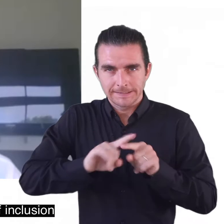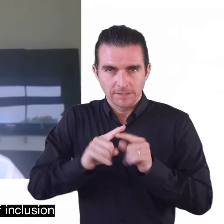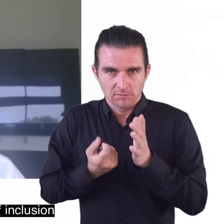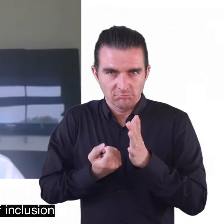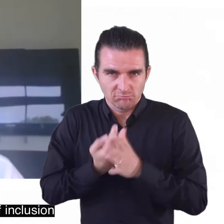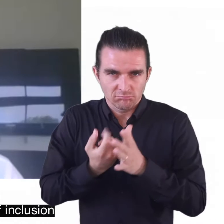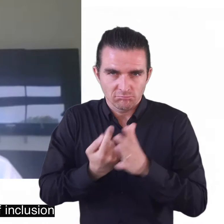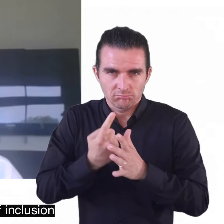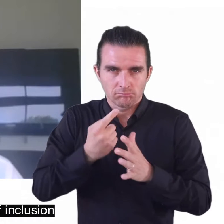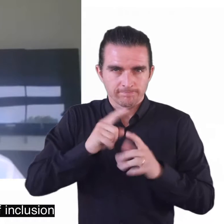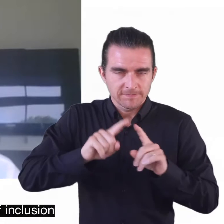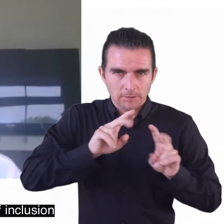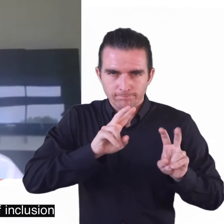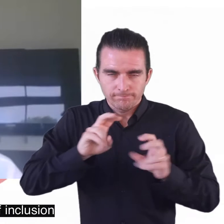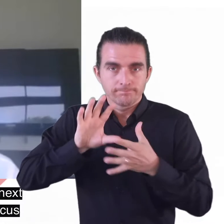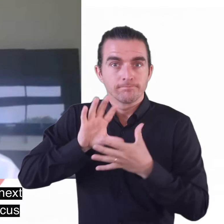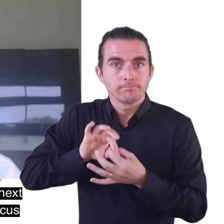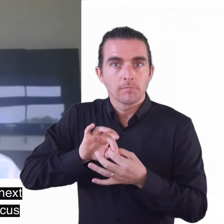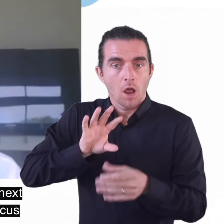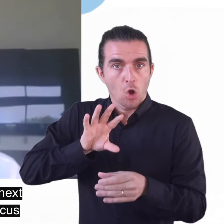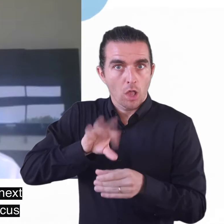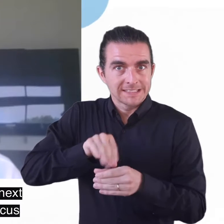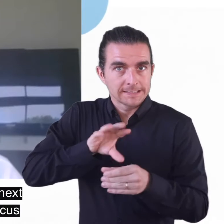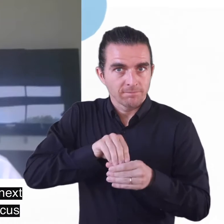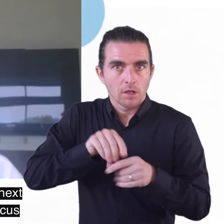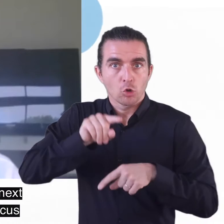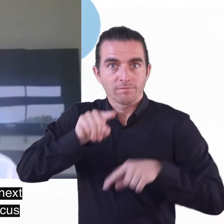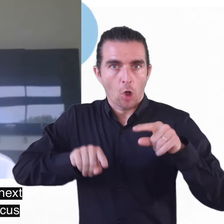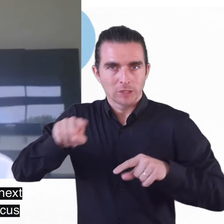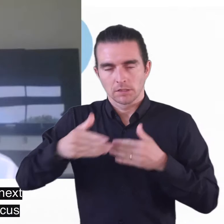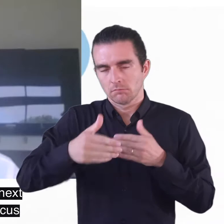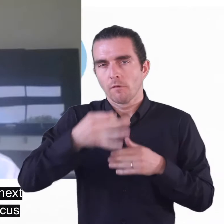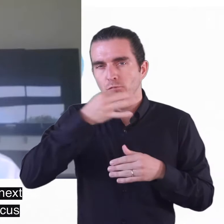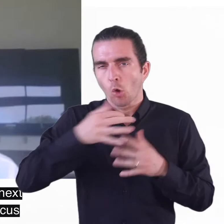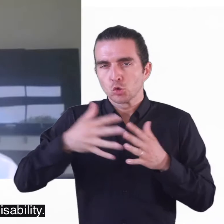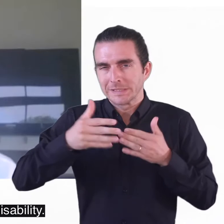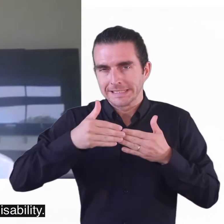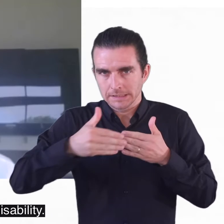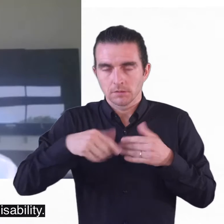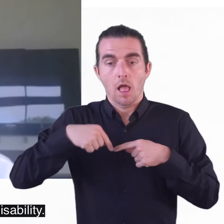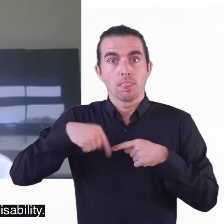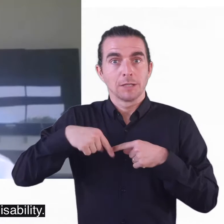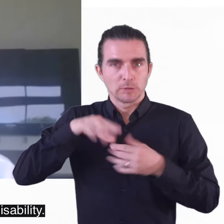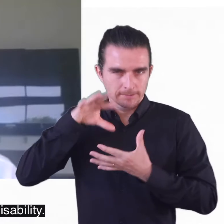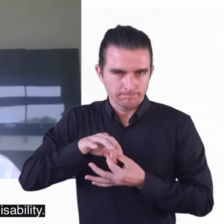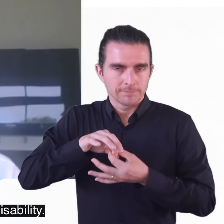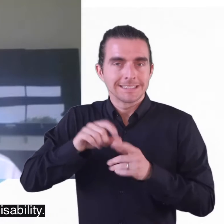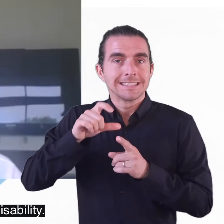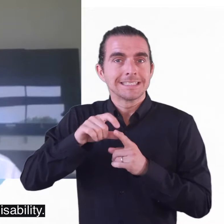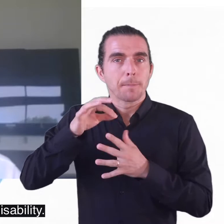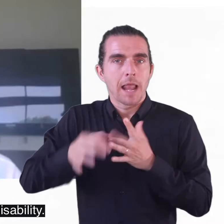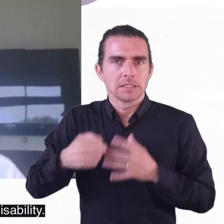events looking at various aspects of inclusion and diversity over the next few weeks and our focus this particular week is